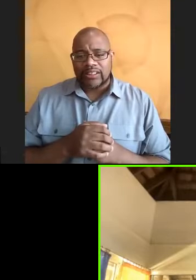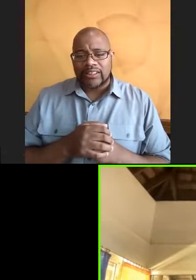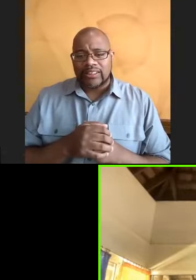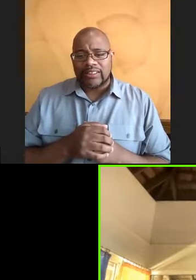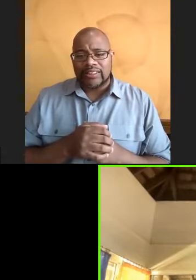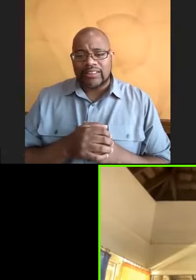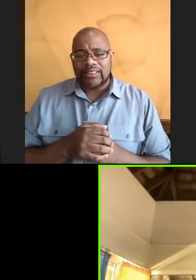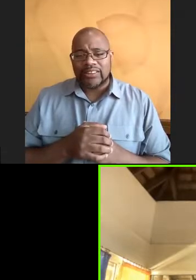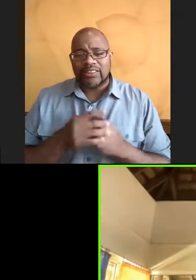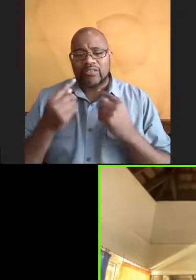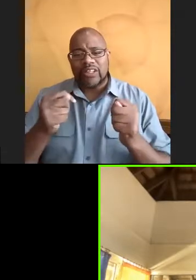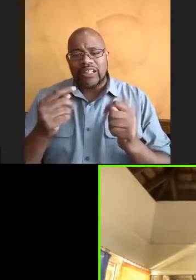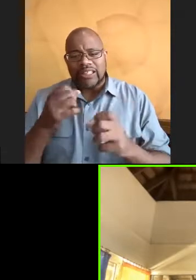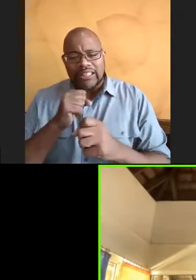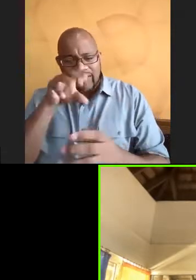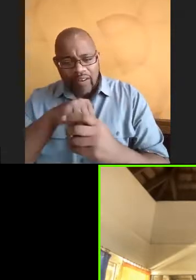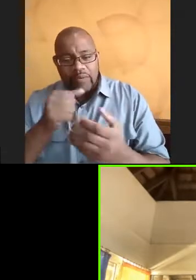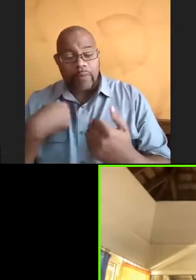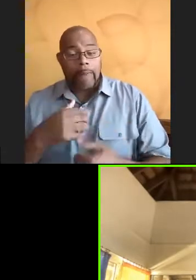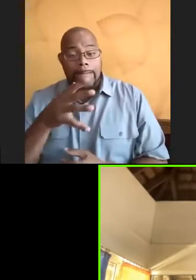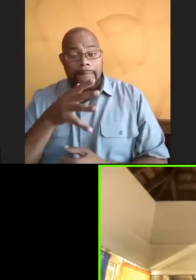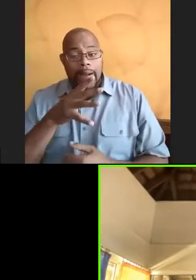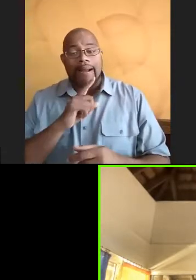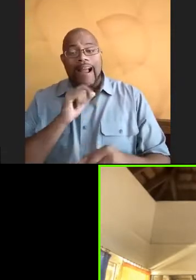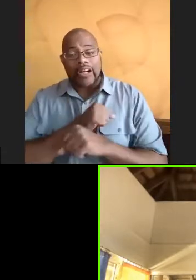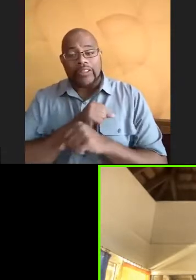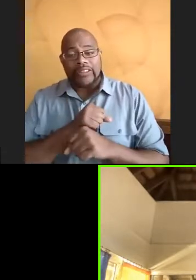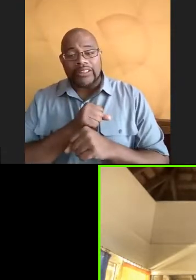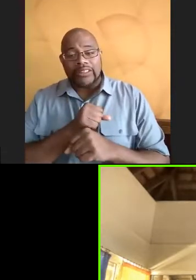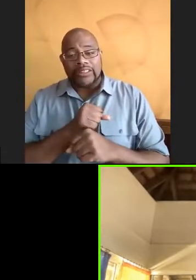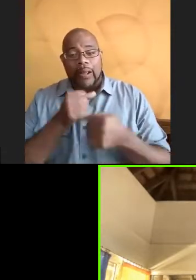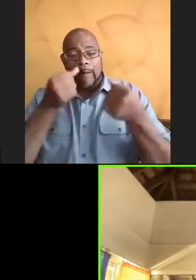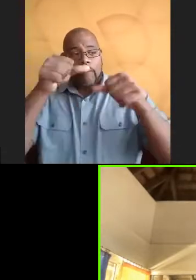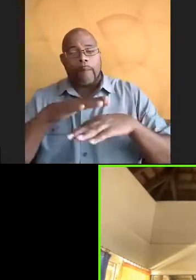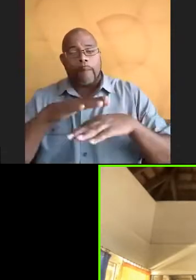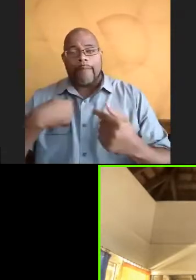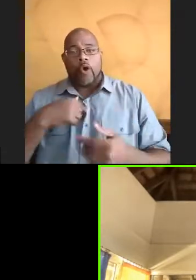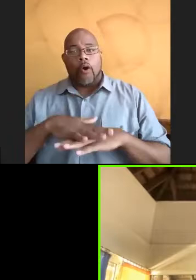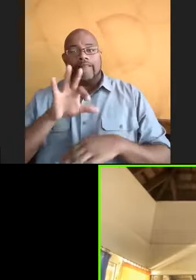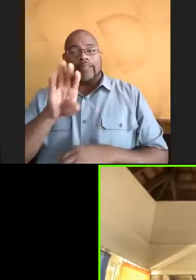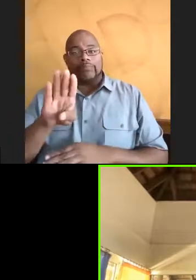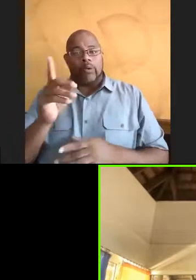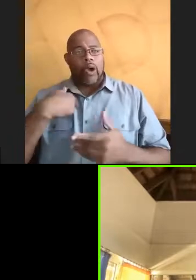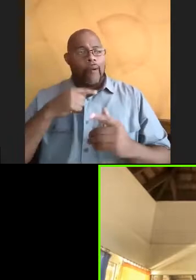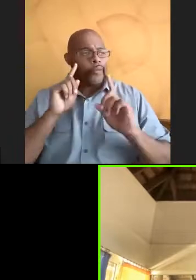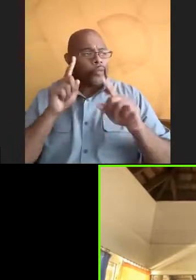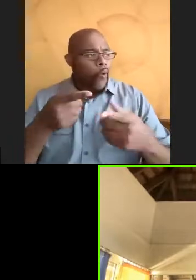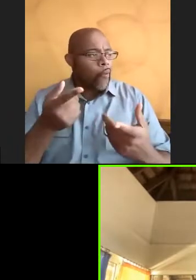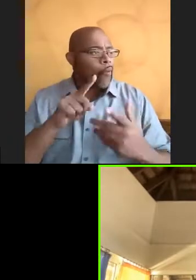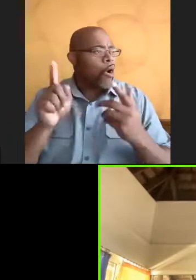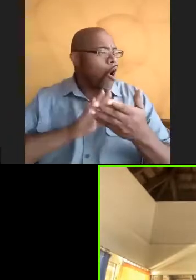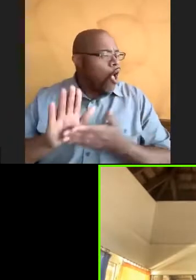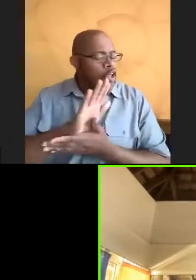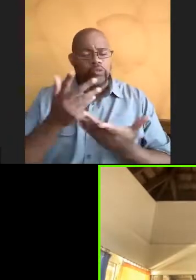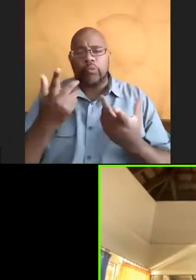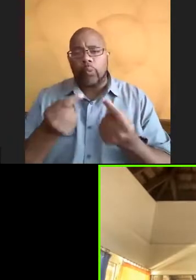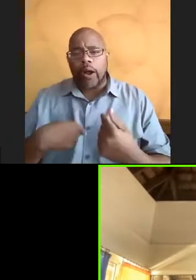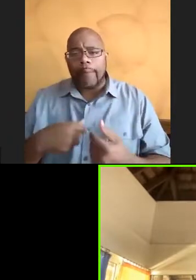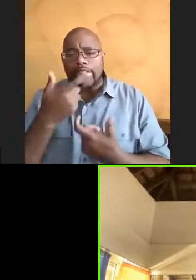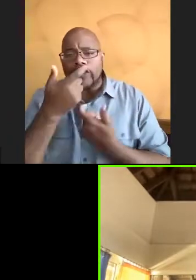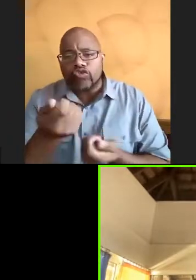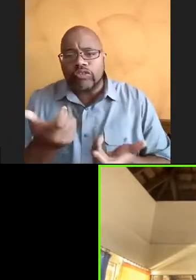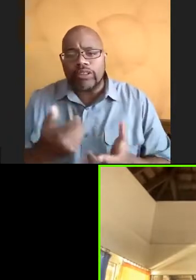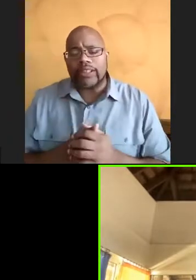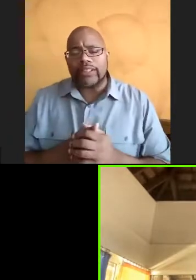connections, who they knew. And so my mom actually had posted about me on Facebook, like where I was going to college and like what I was interested in.